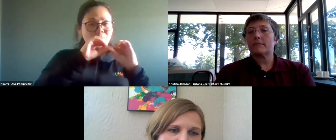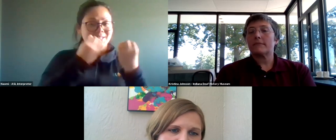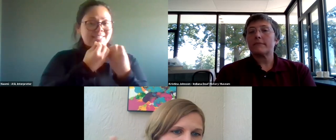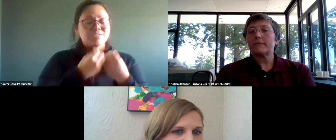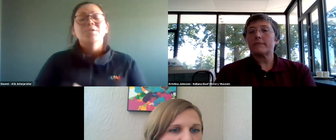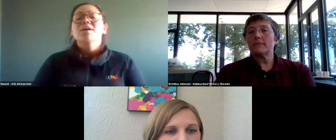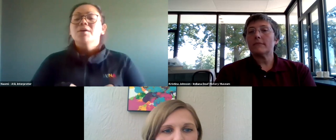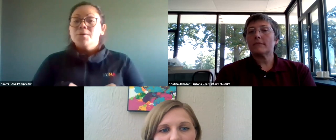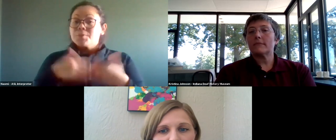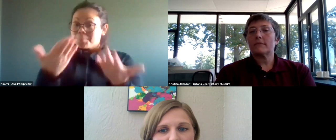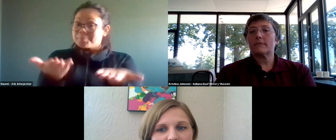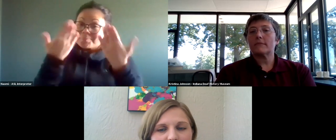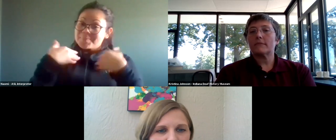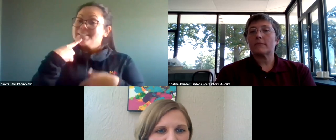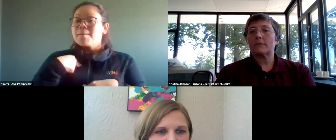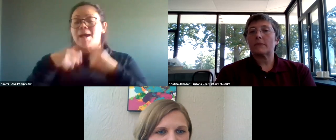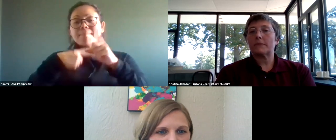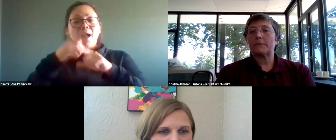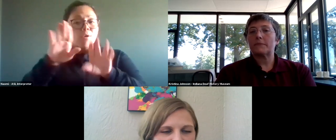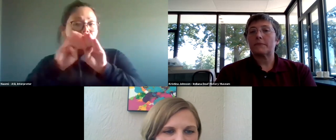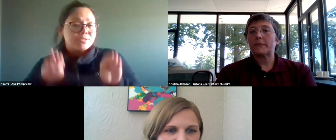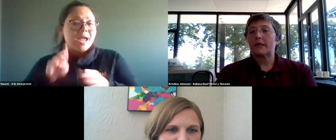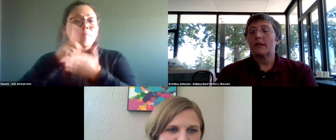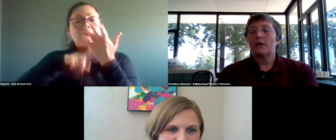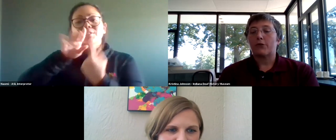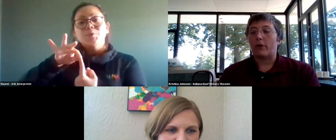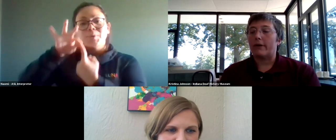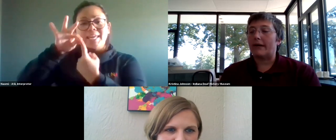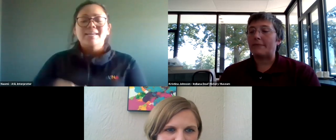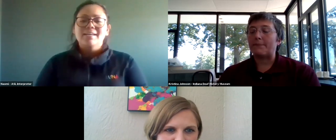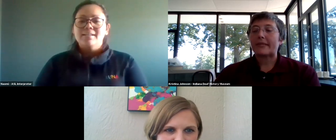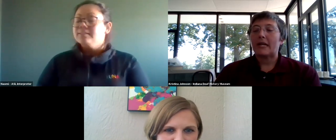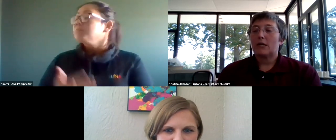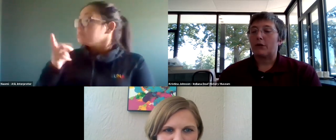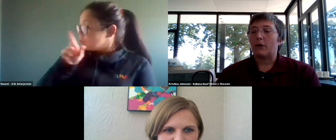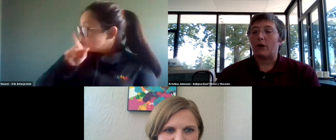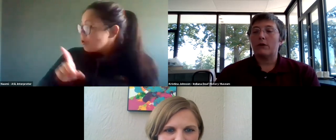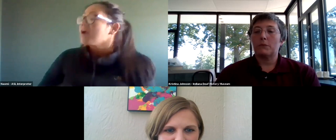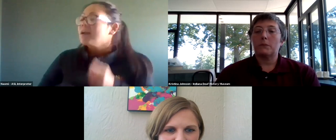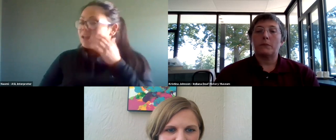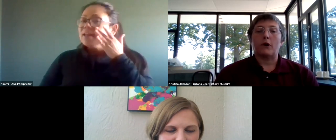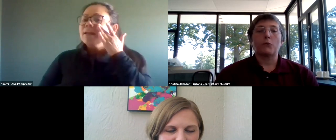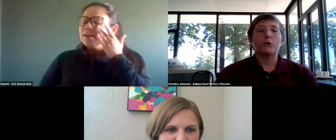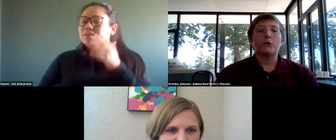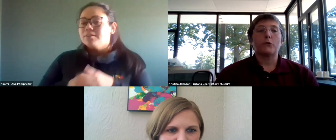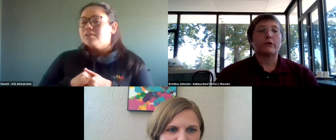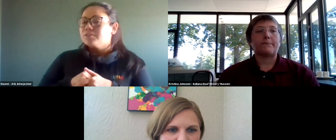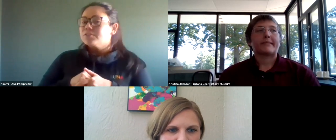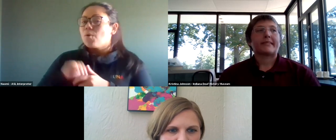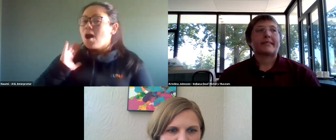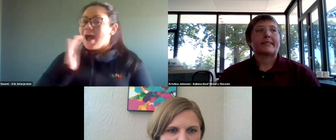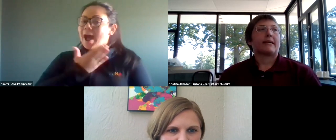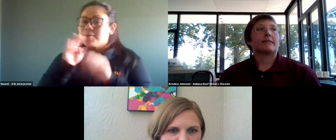So, um, Chris, tell us about your museum and what's unique about it. Sure. Um, so our, our